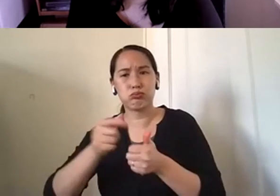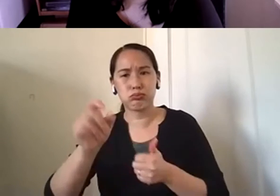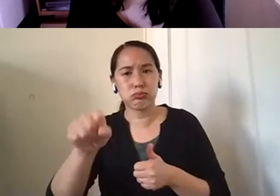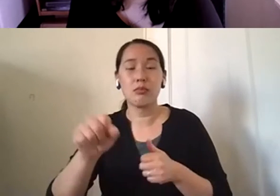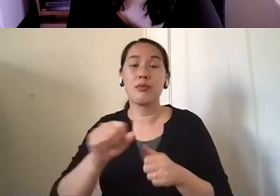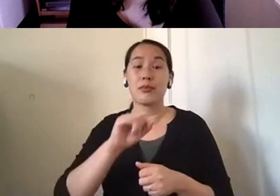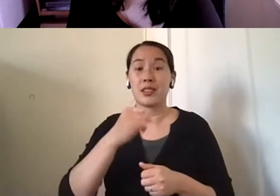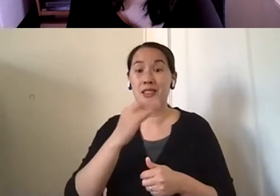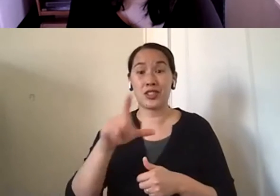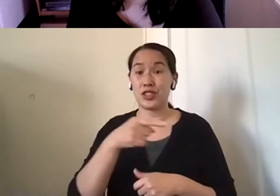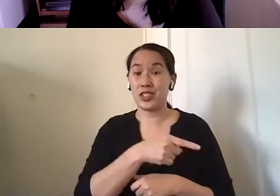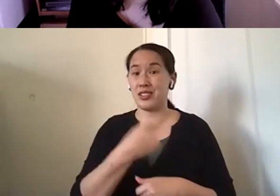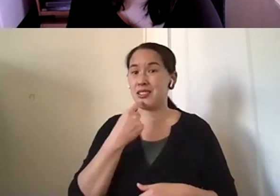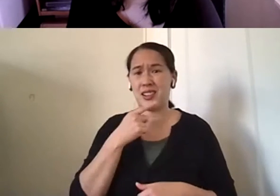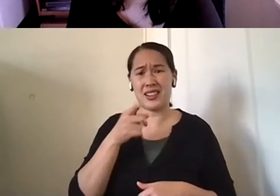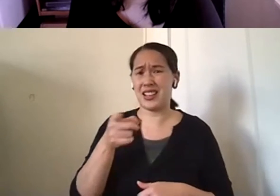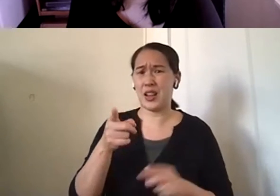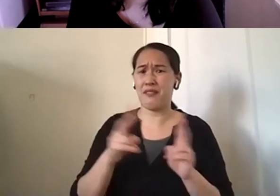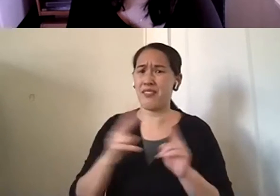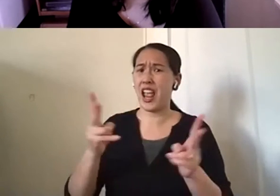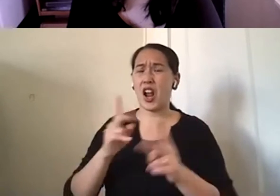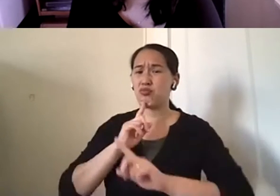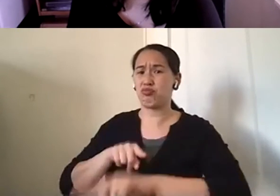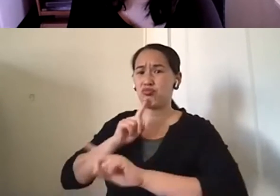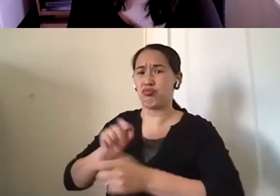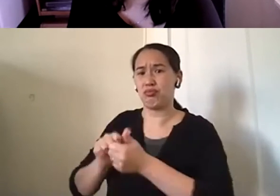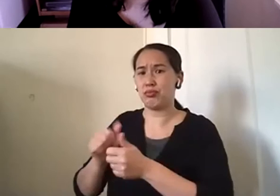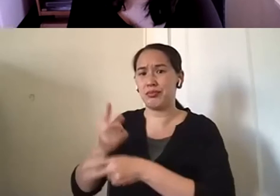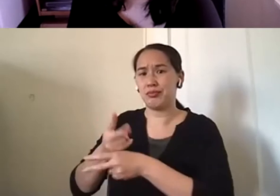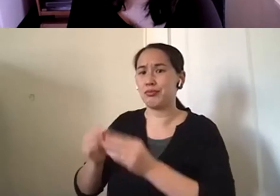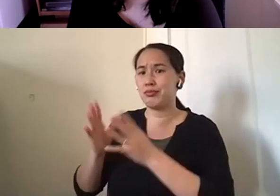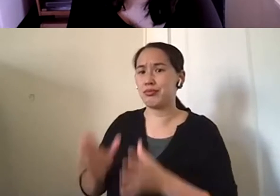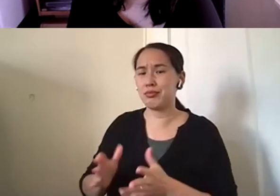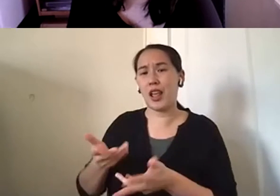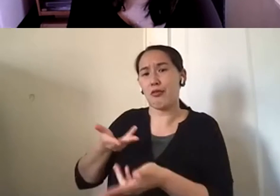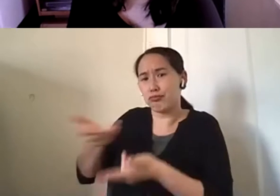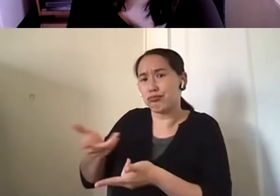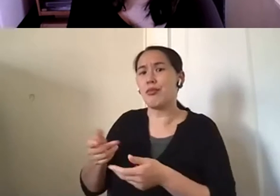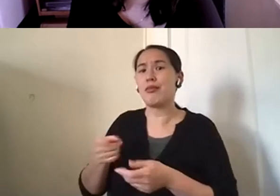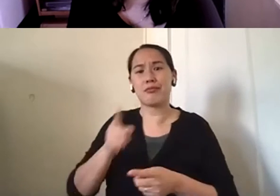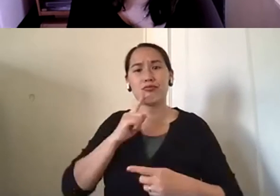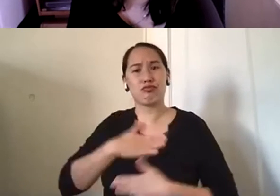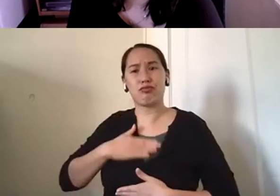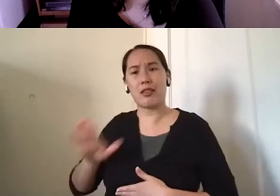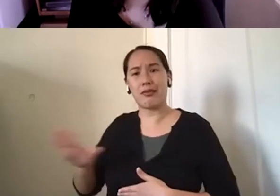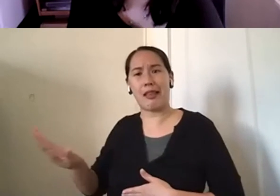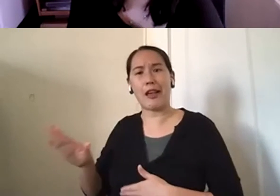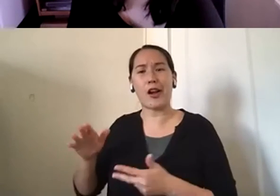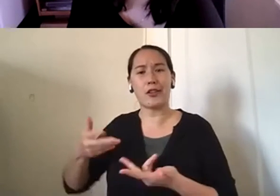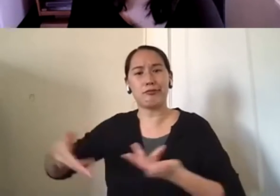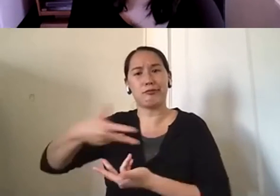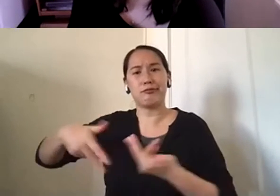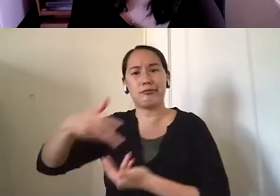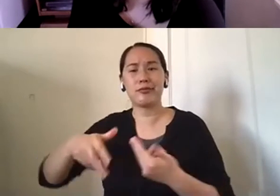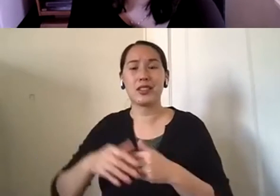Jill would just say that he was very responsive to them, um, and really enjoyed their company. So she felt comfortable leaving them,